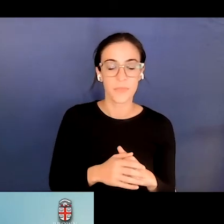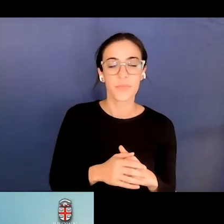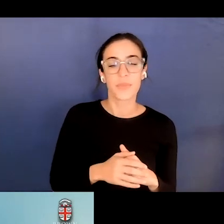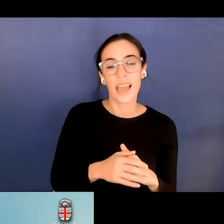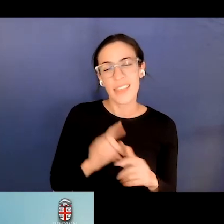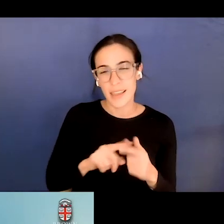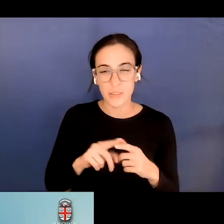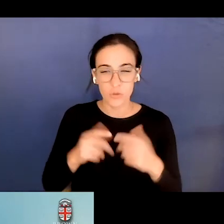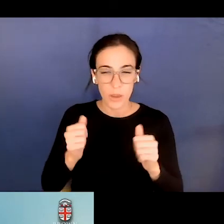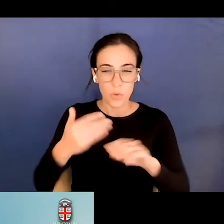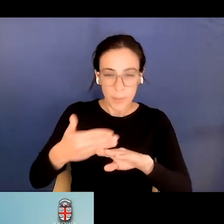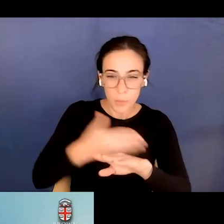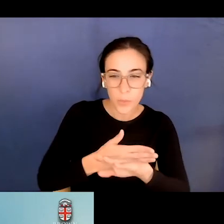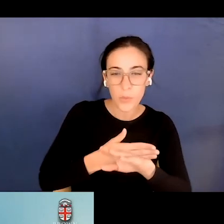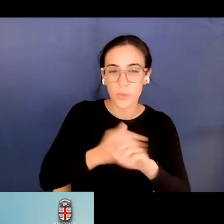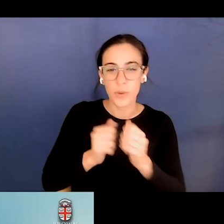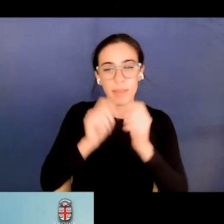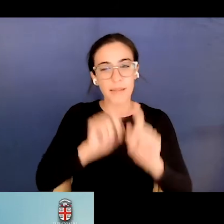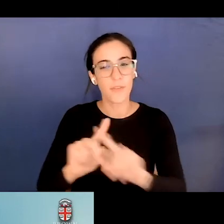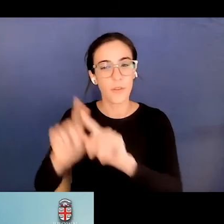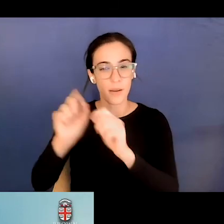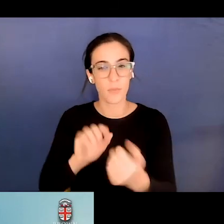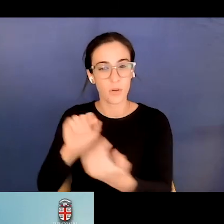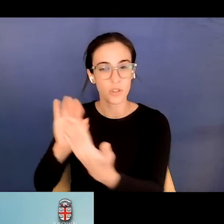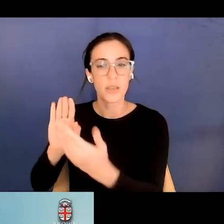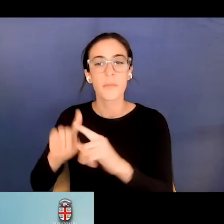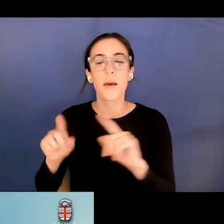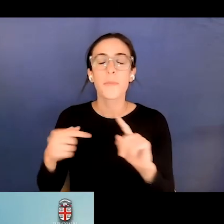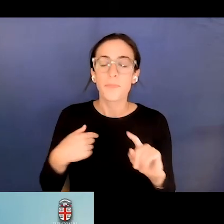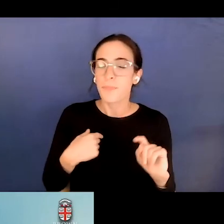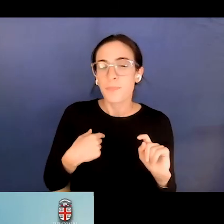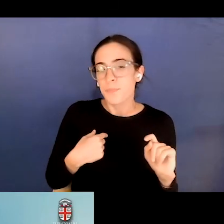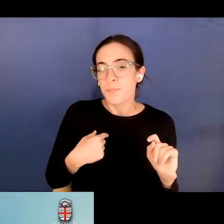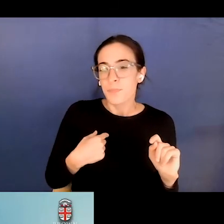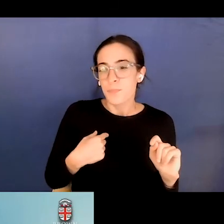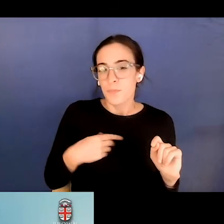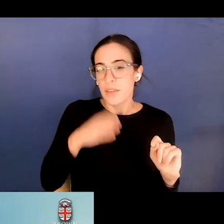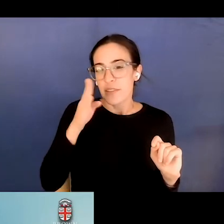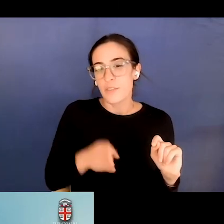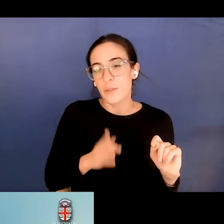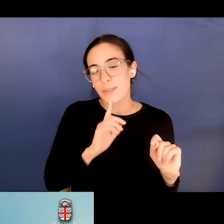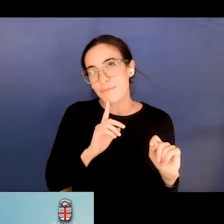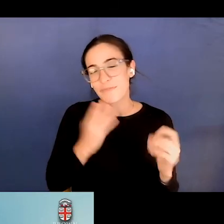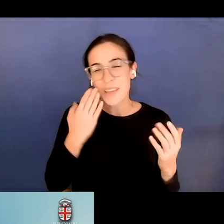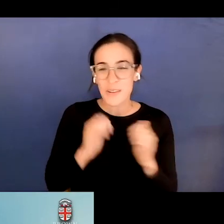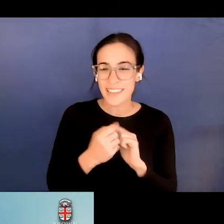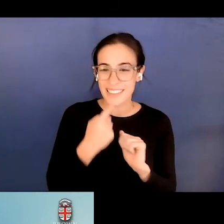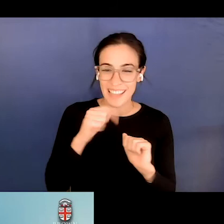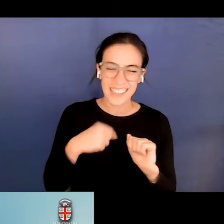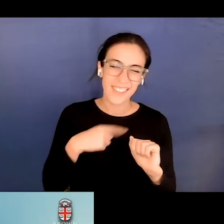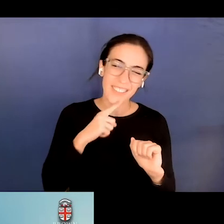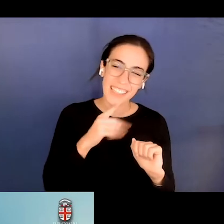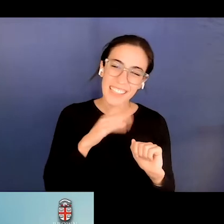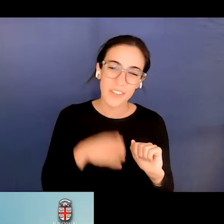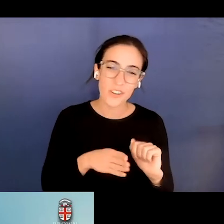Um, so I, I'm not, I just, I, I've never been, I don't know how to say this, a fan or a